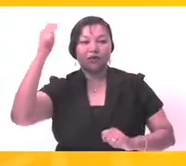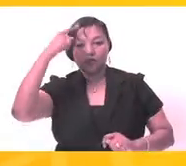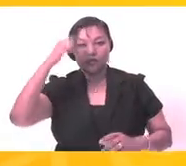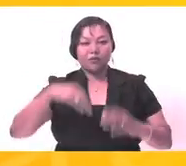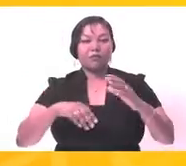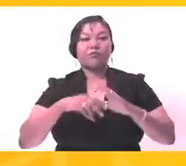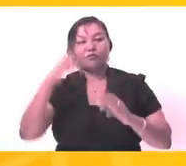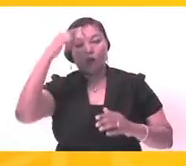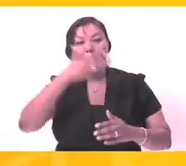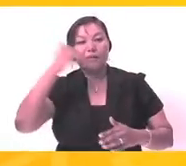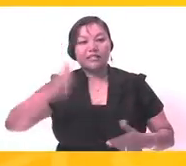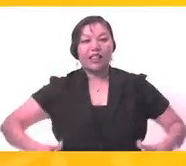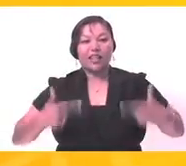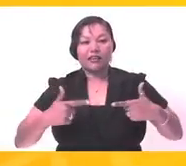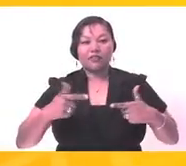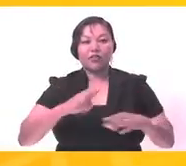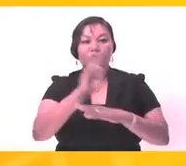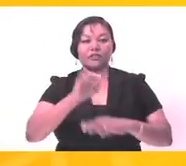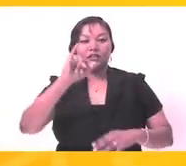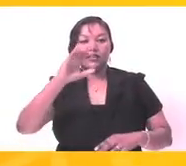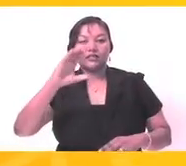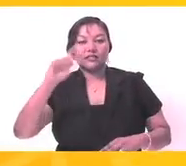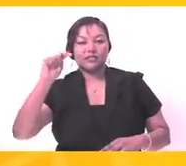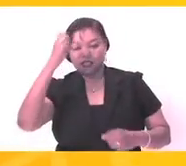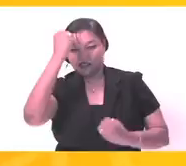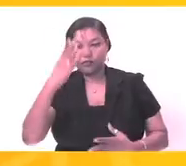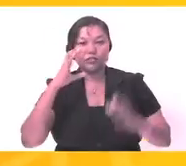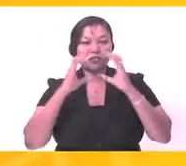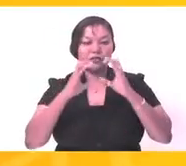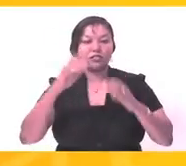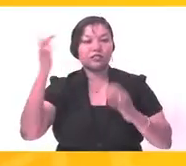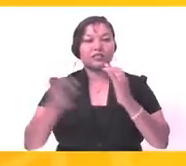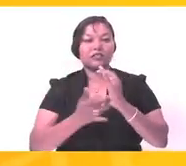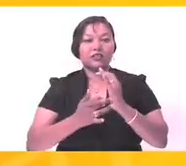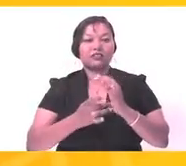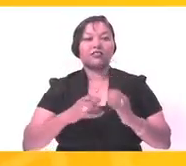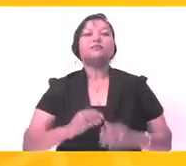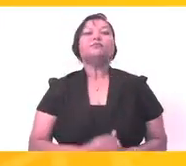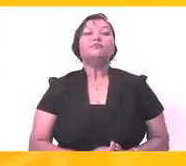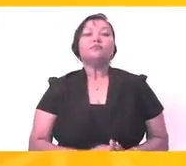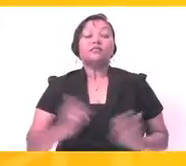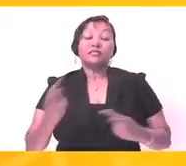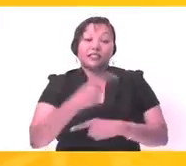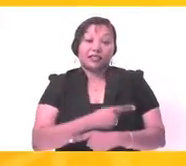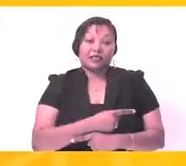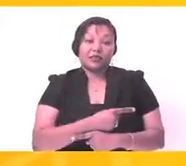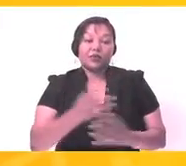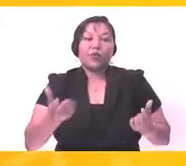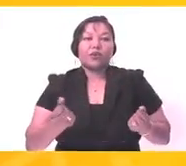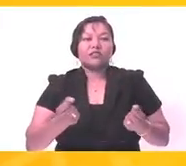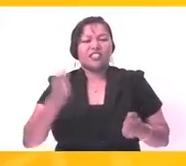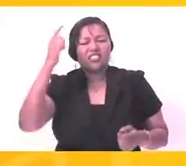you, citizens of Trinidad and Tobago, through the use of information and communication technologies, or ICTs. Today,